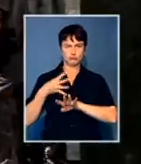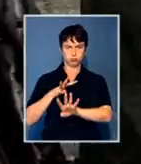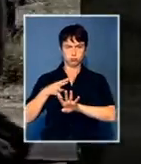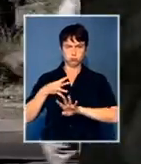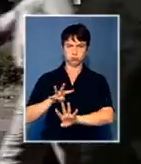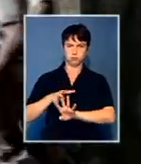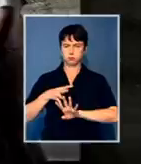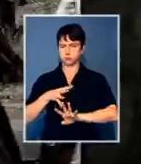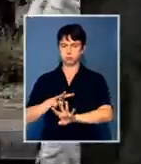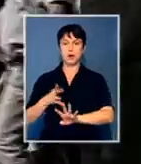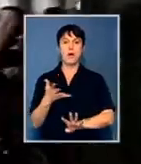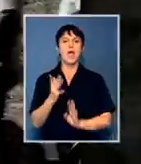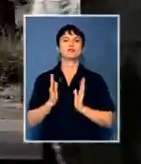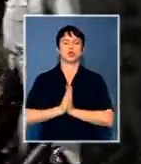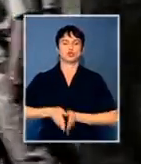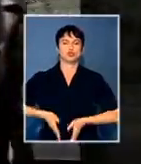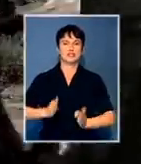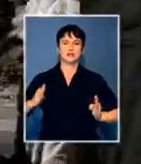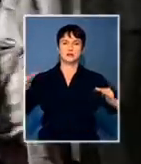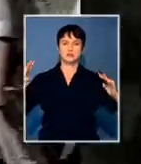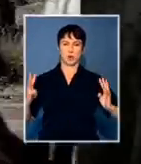Church Street to join their compatriots.